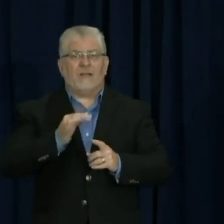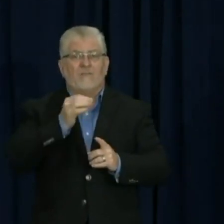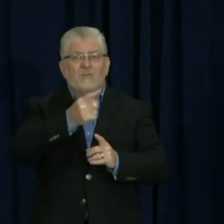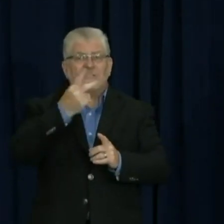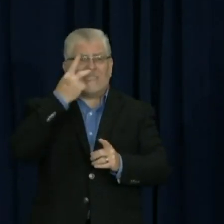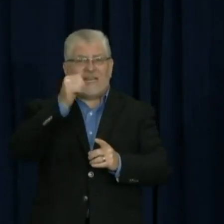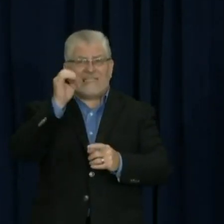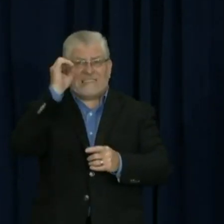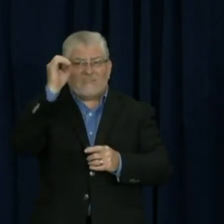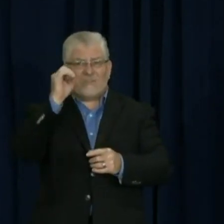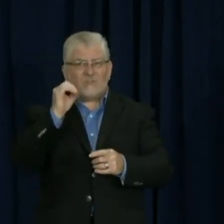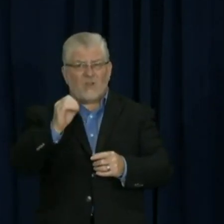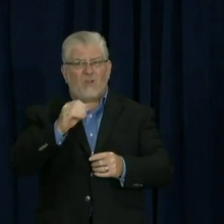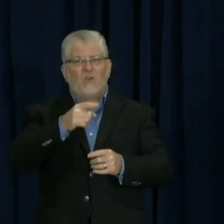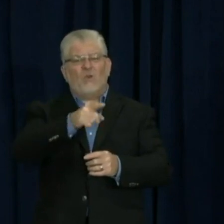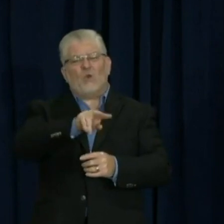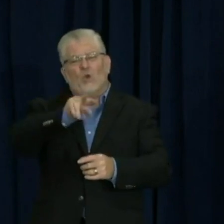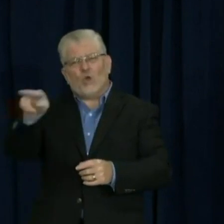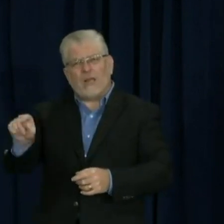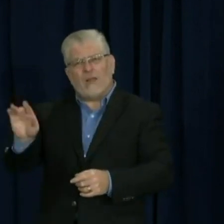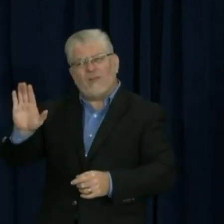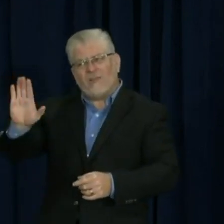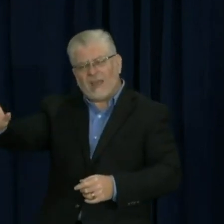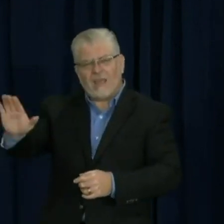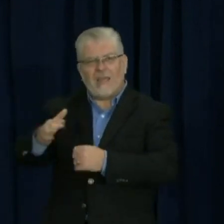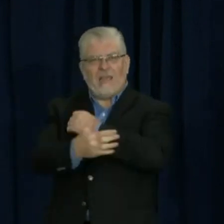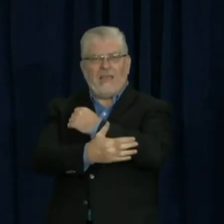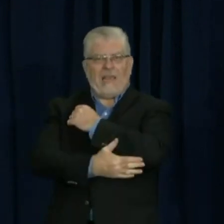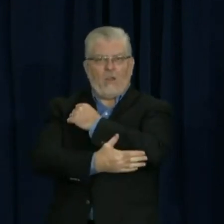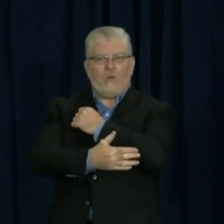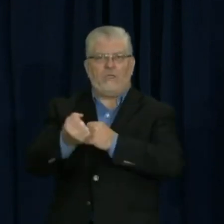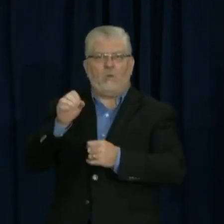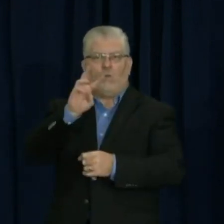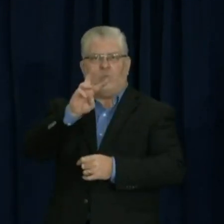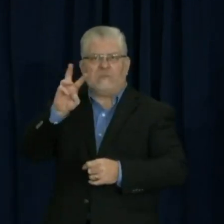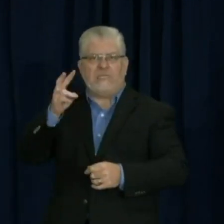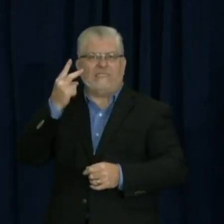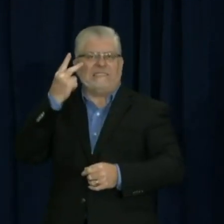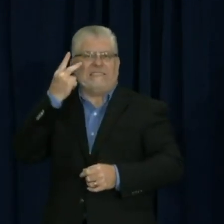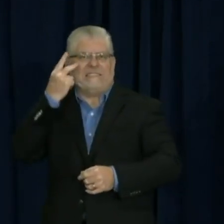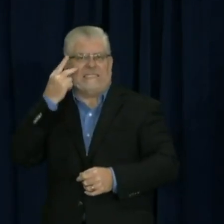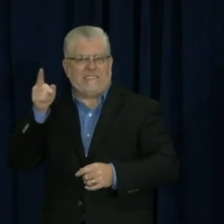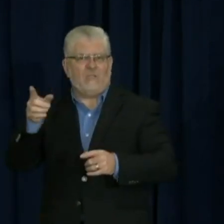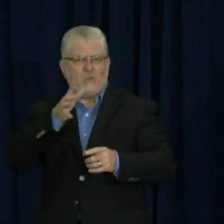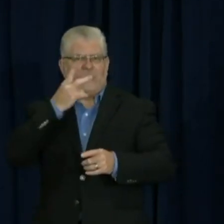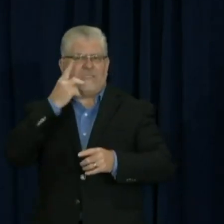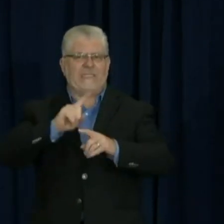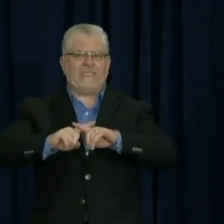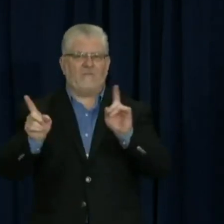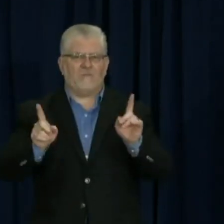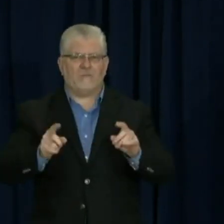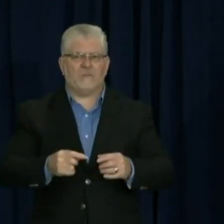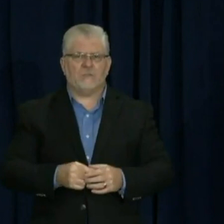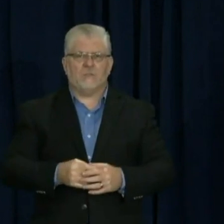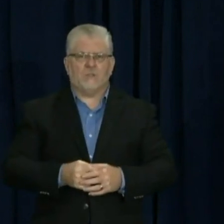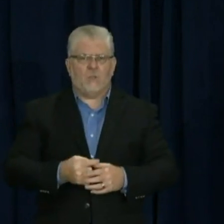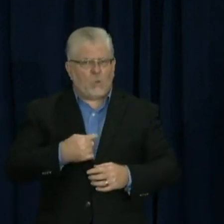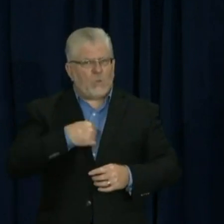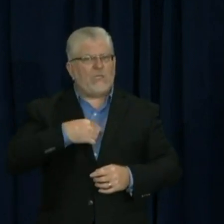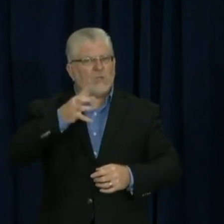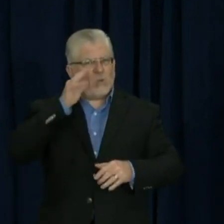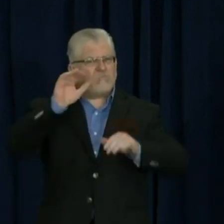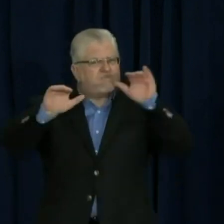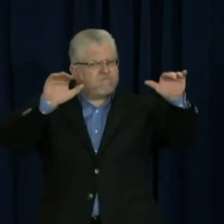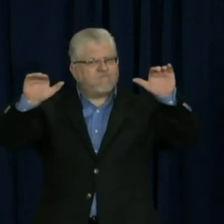to the county website. You should always do that. It's a great way to double check. But we're going to be following up with all those counties to say,